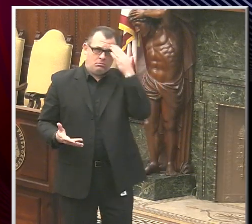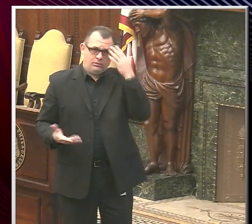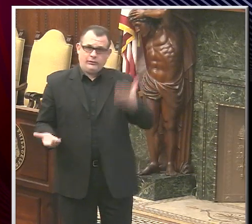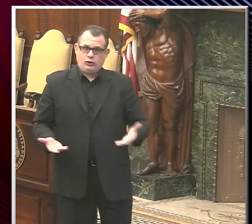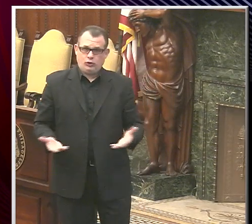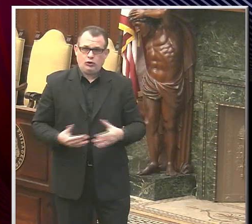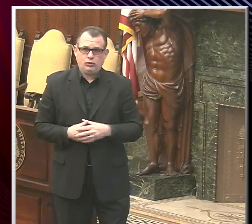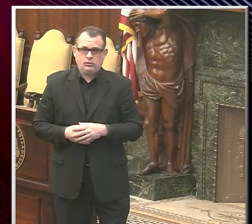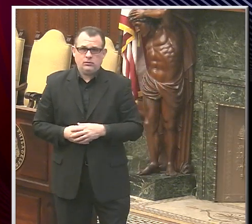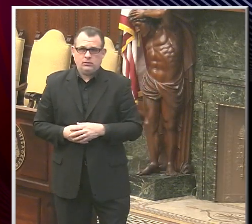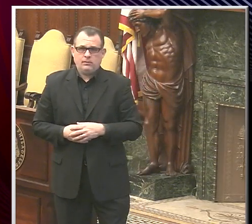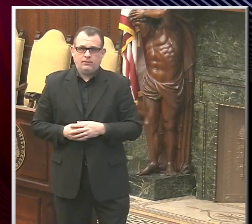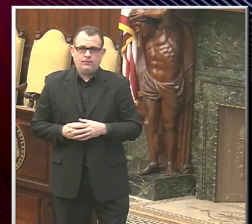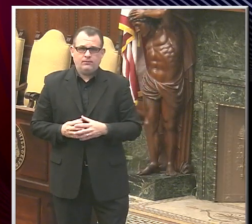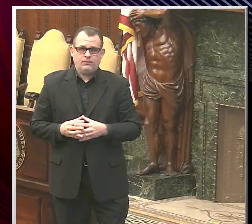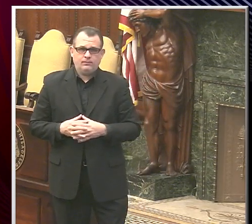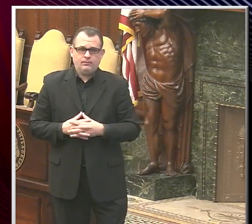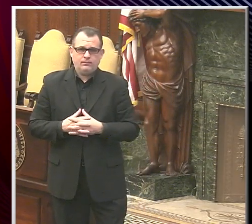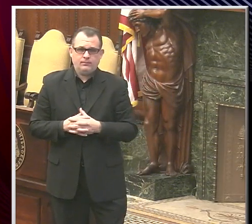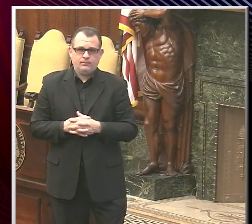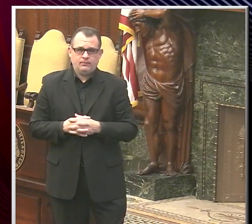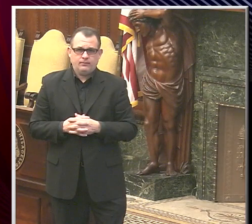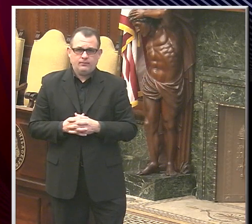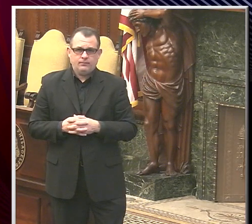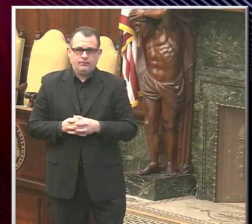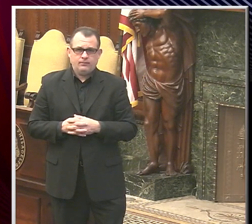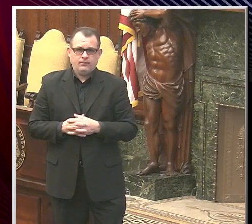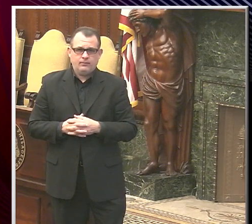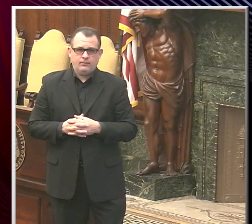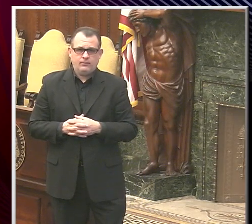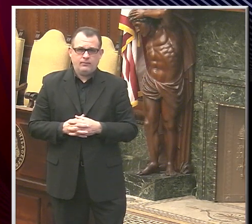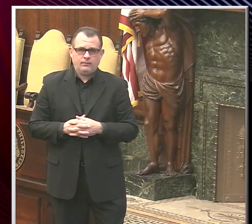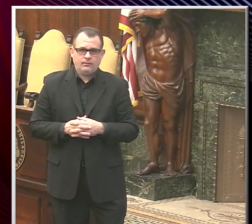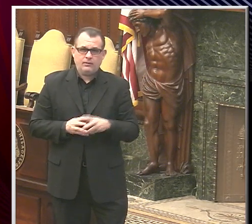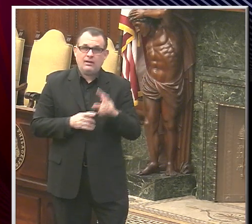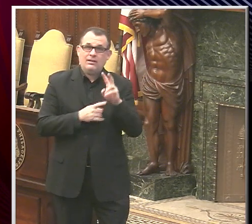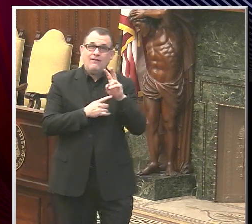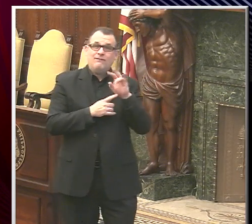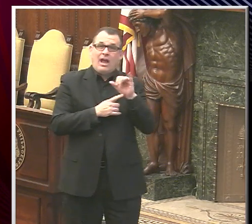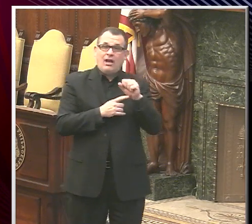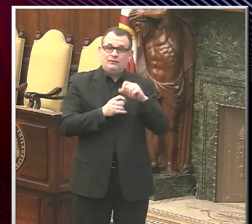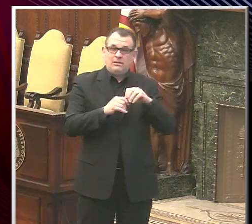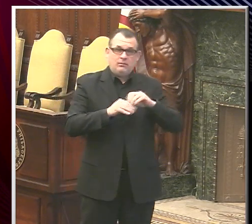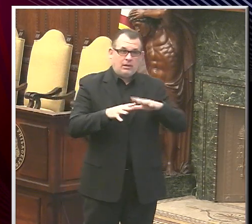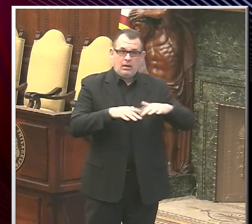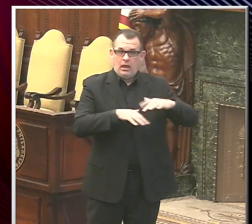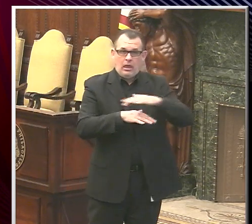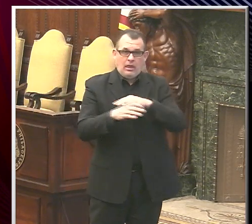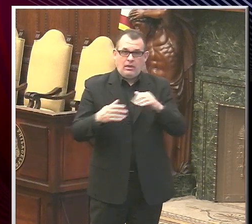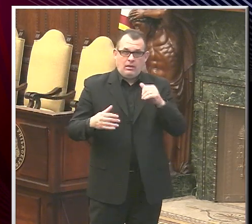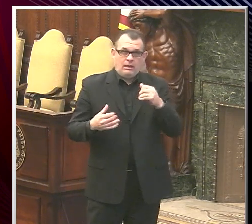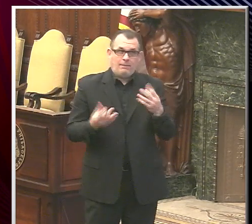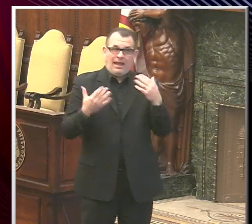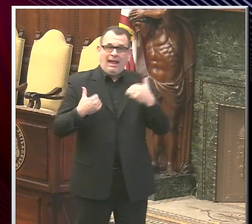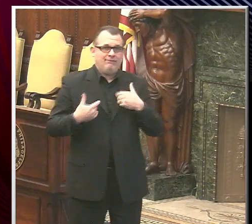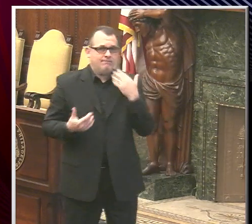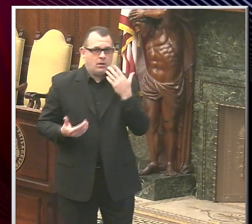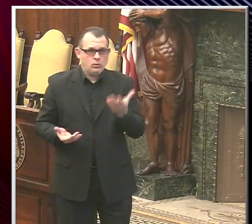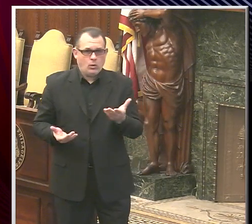unclear to us how, what fraction of the viruses that are circulating there have these variants. I am concerned about